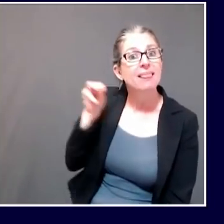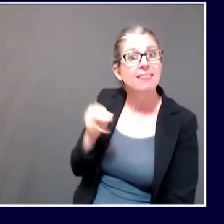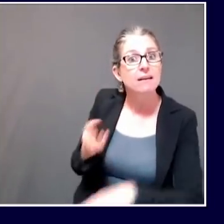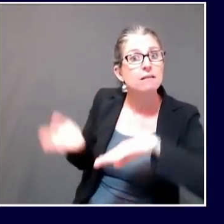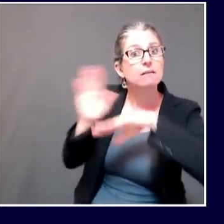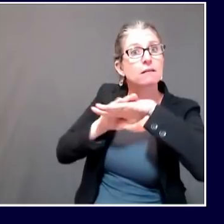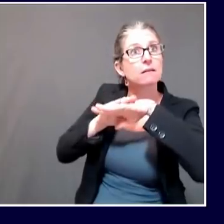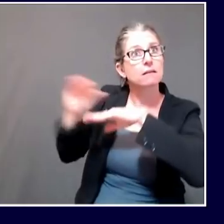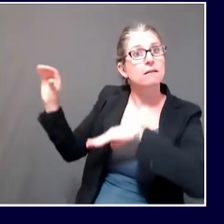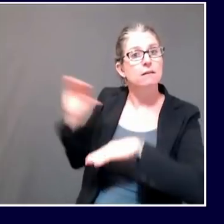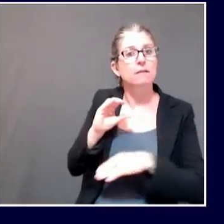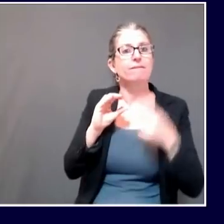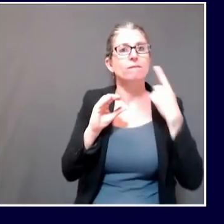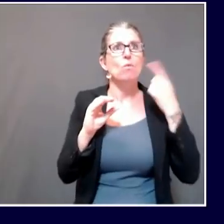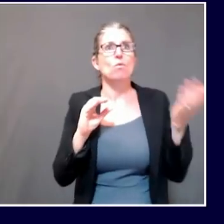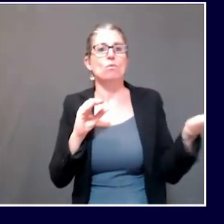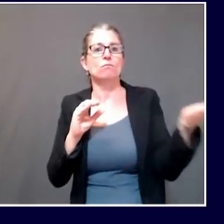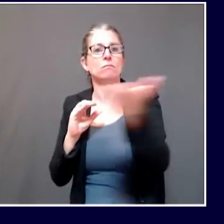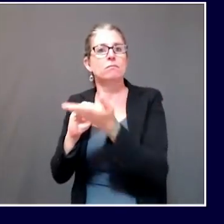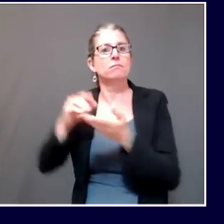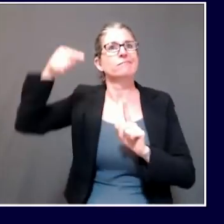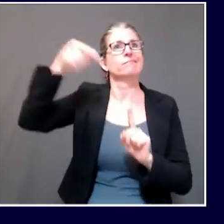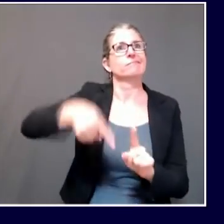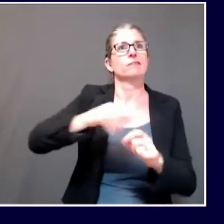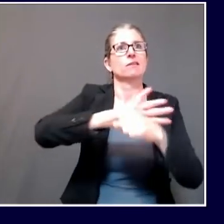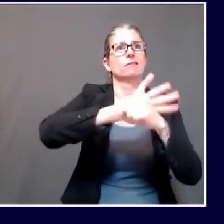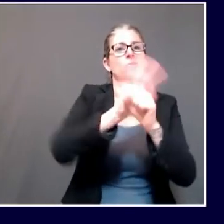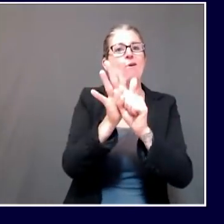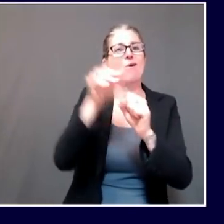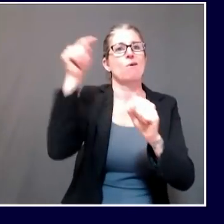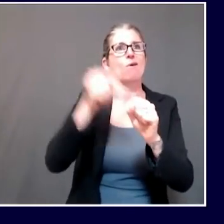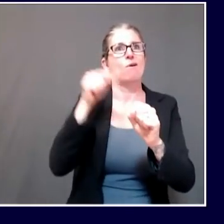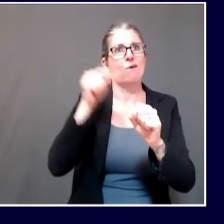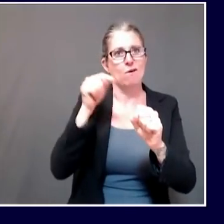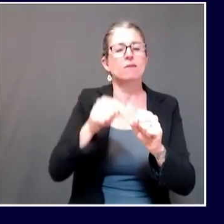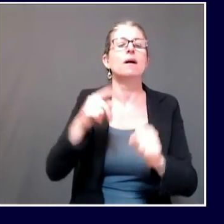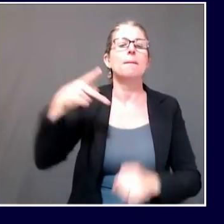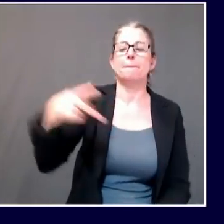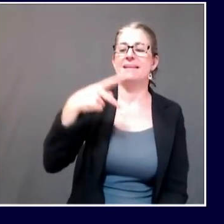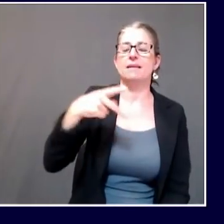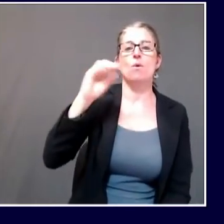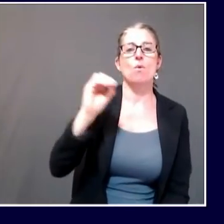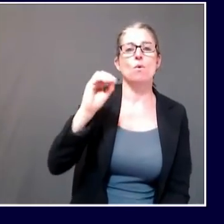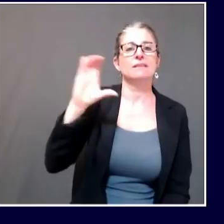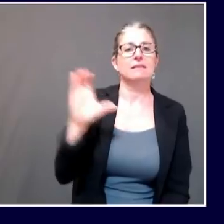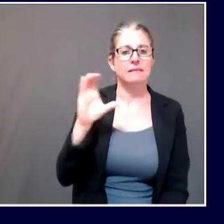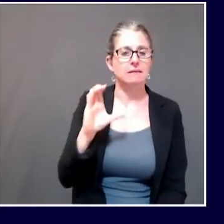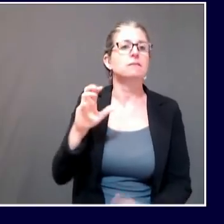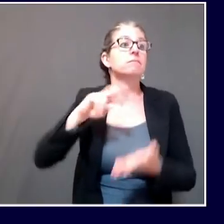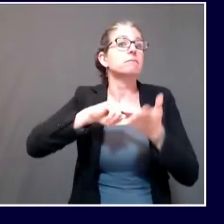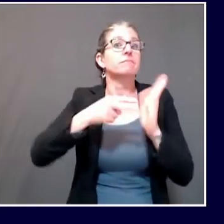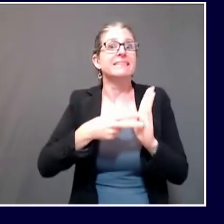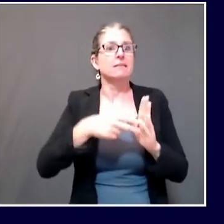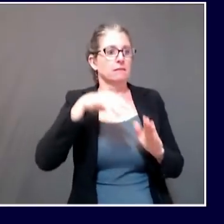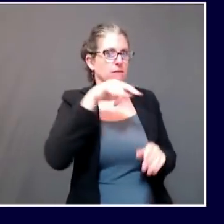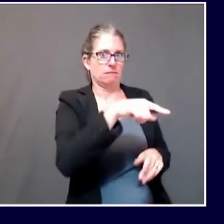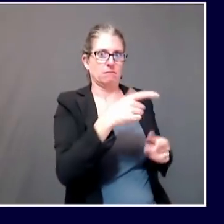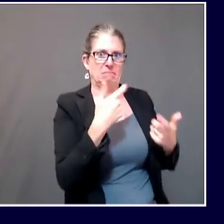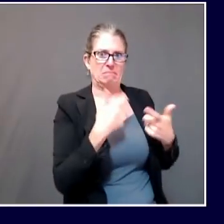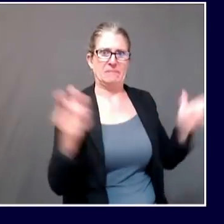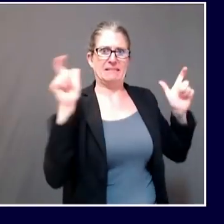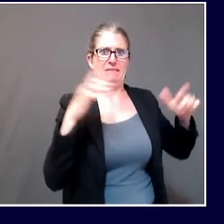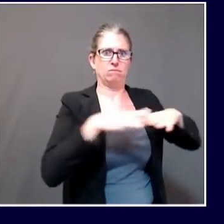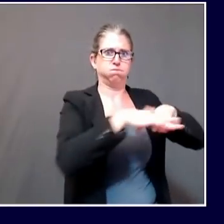to Maine's nursing homes. The department is also announcing that it is helping nursing facilities address staffing